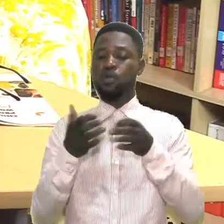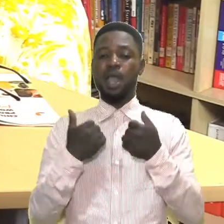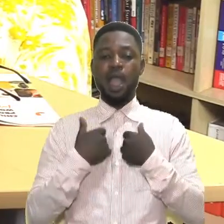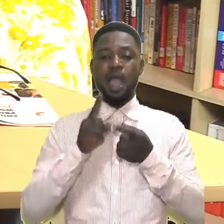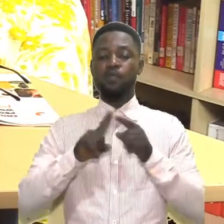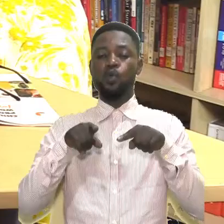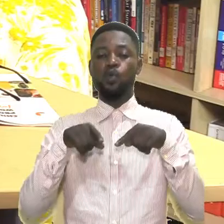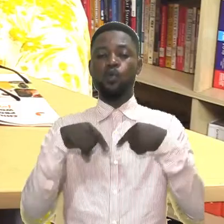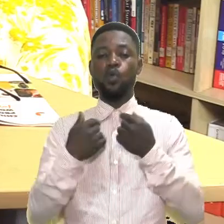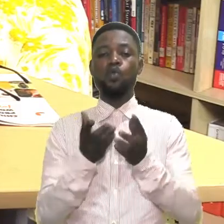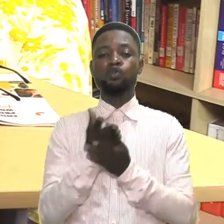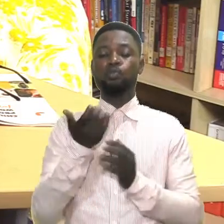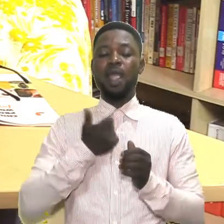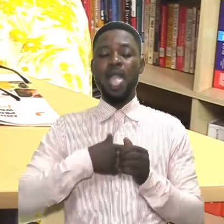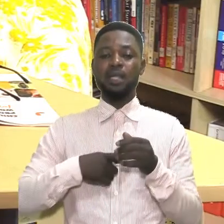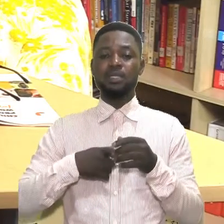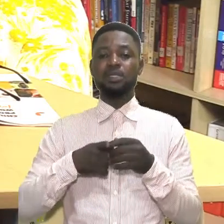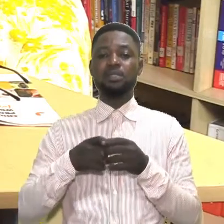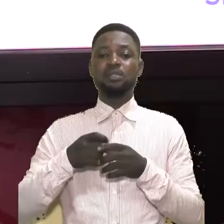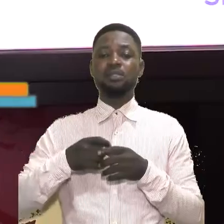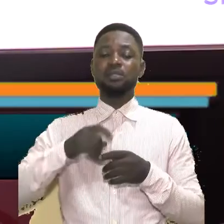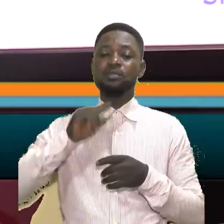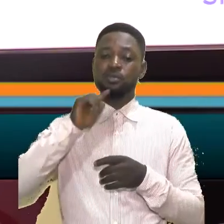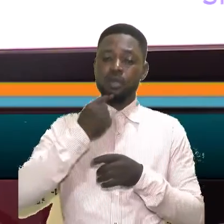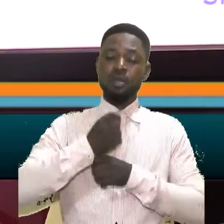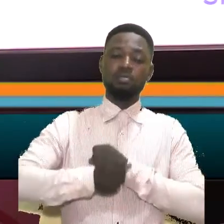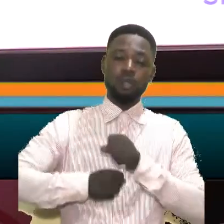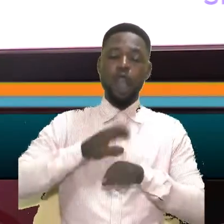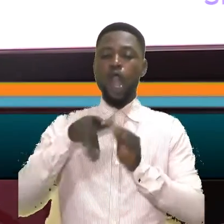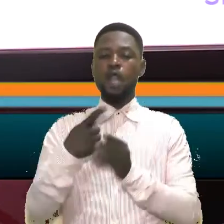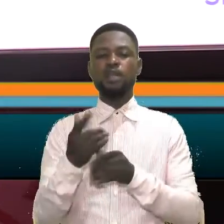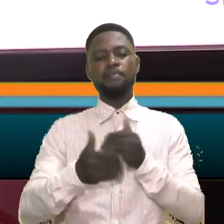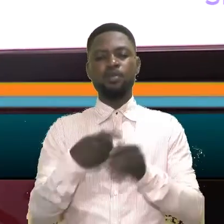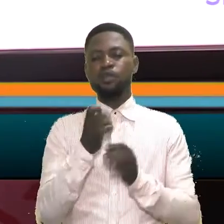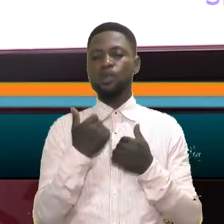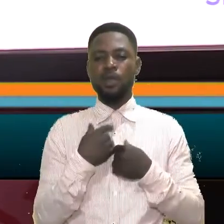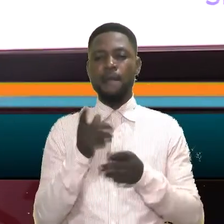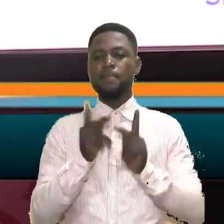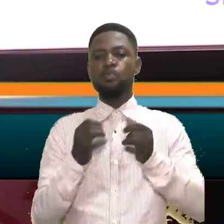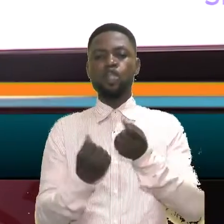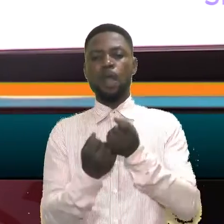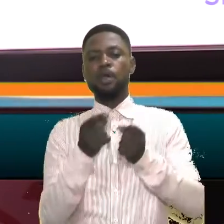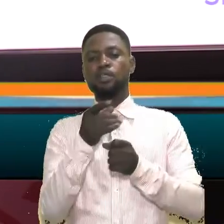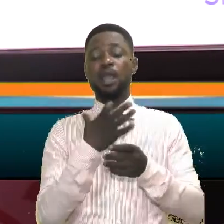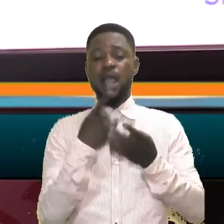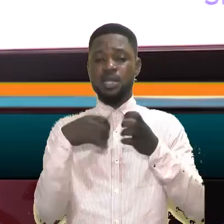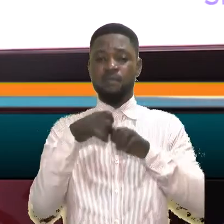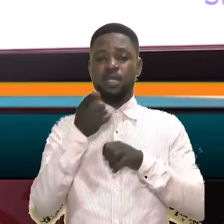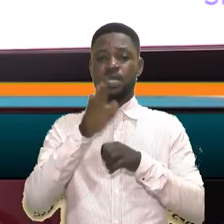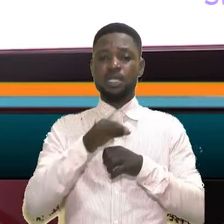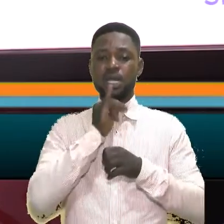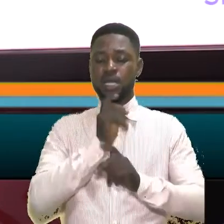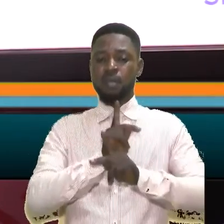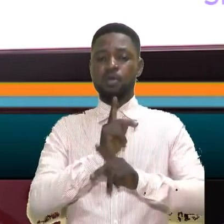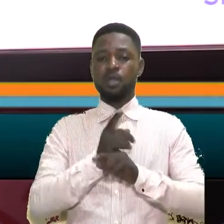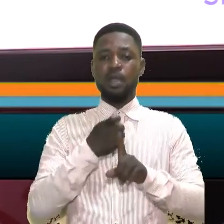you don't have to go through any rigor alone. No, no, no. the process you have, people supporting you, and